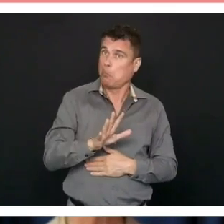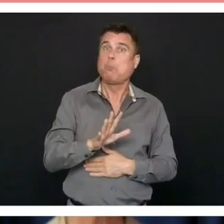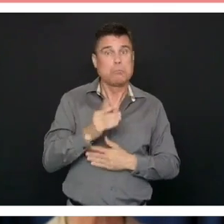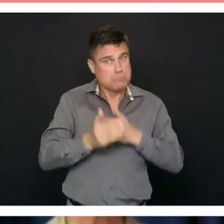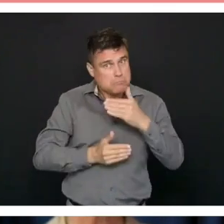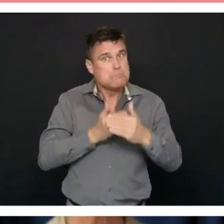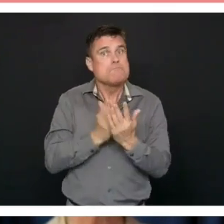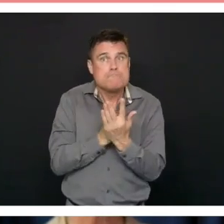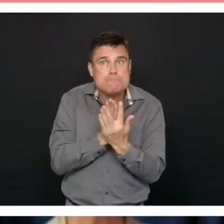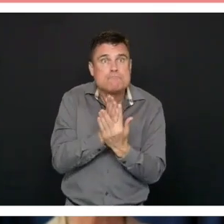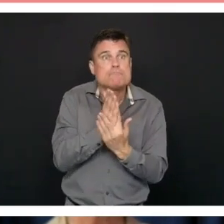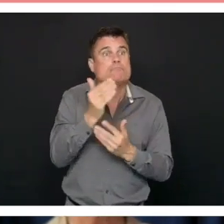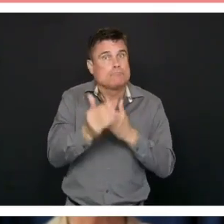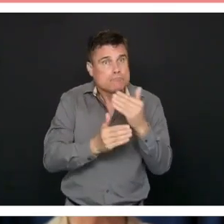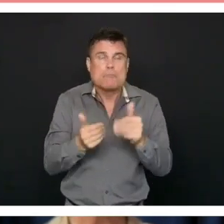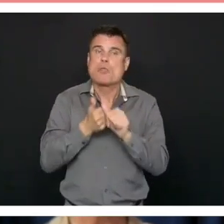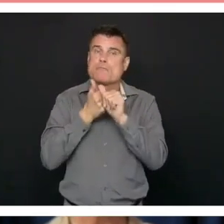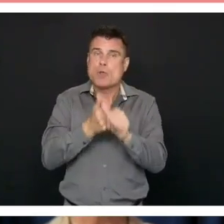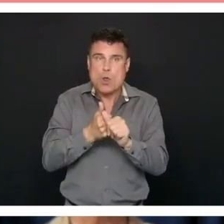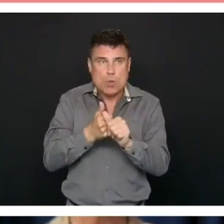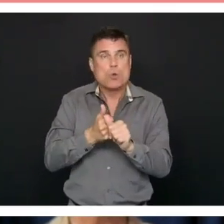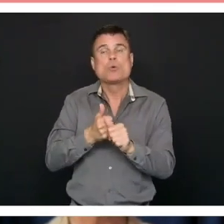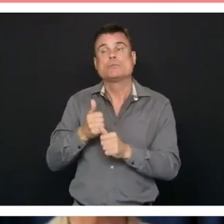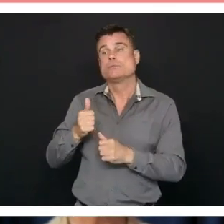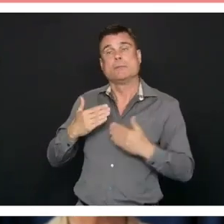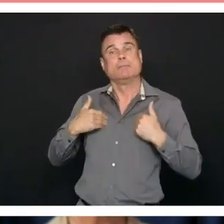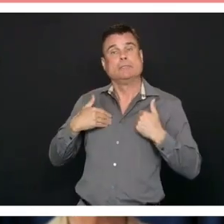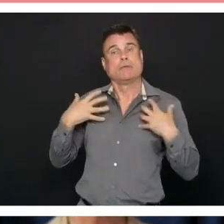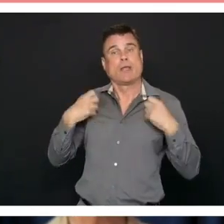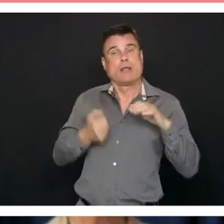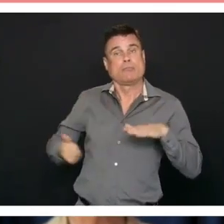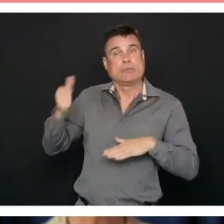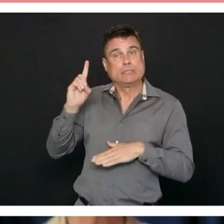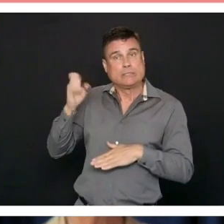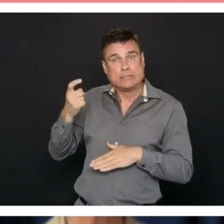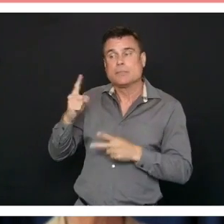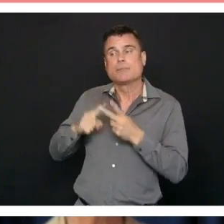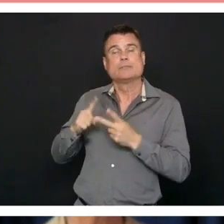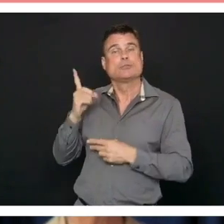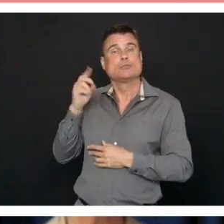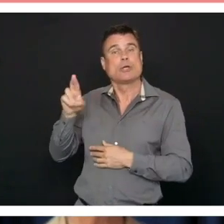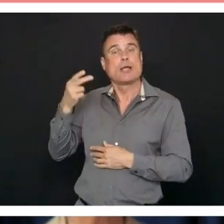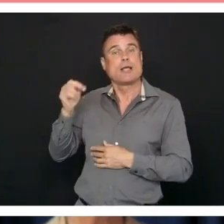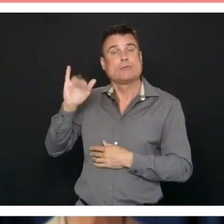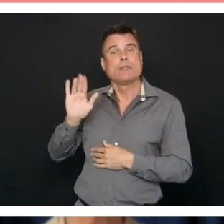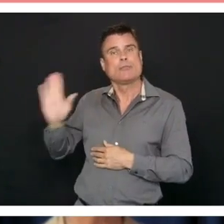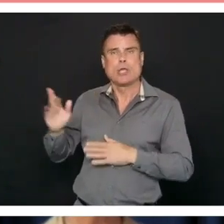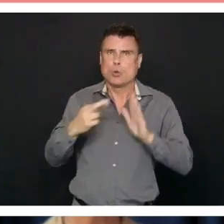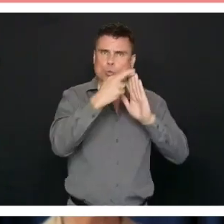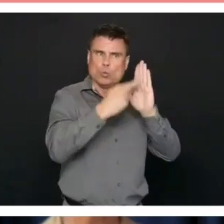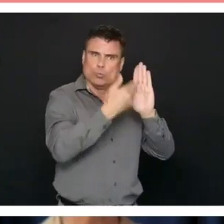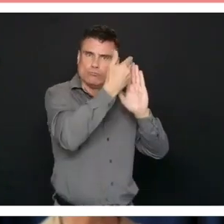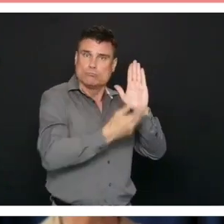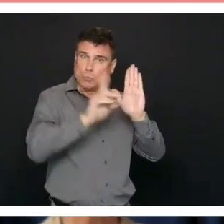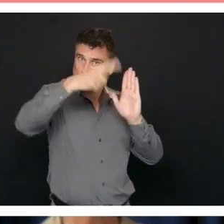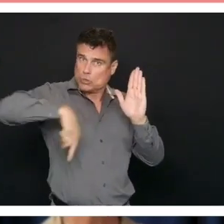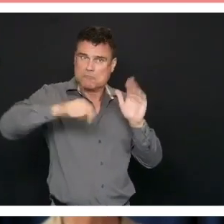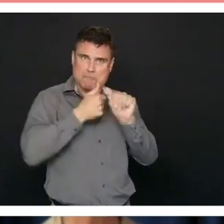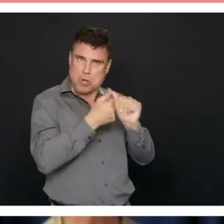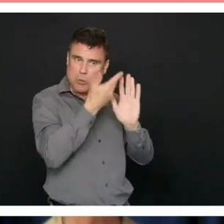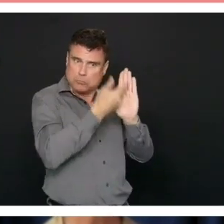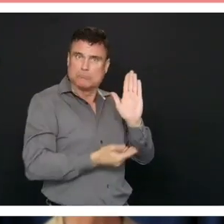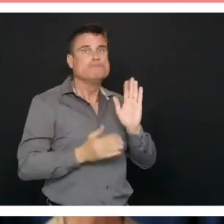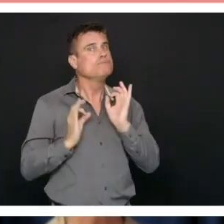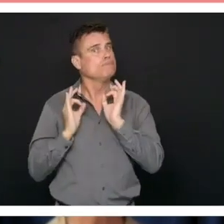basis. But we can't lose sight of the importance of ensuring that if we're sick, we stay home. We want to make sure that